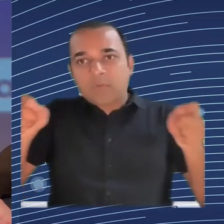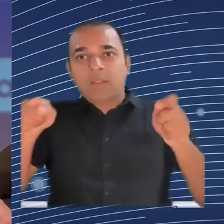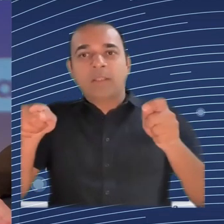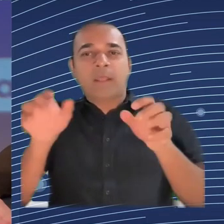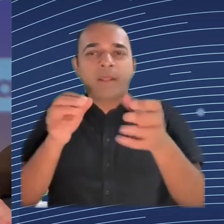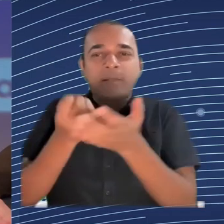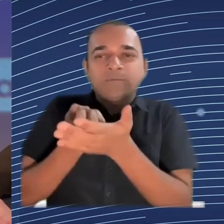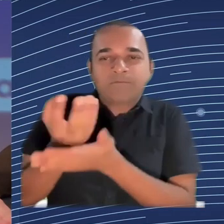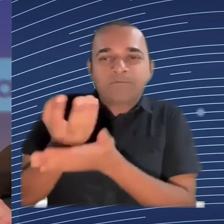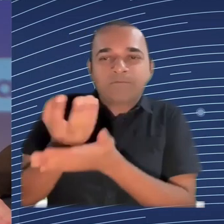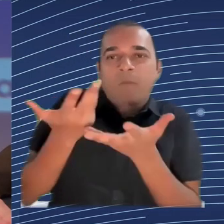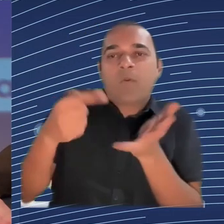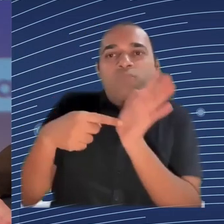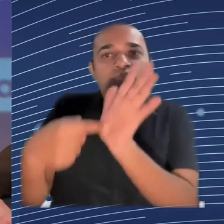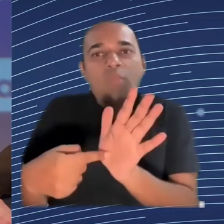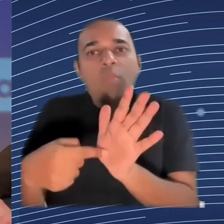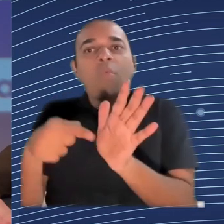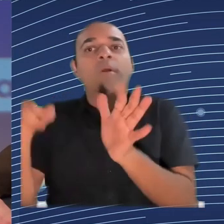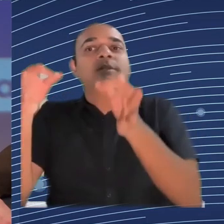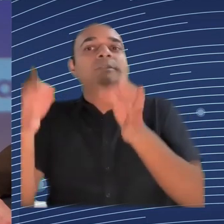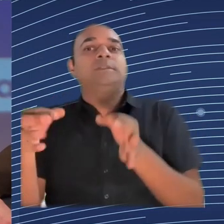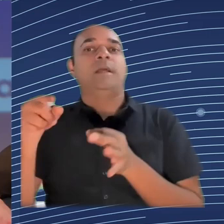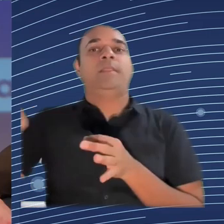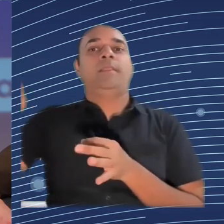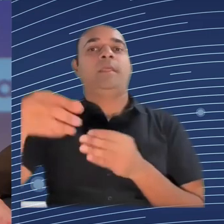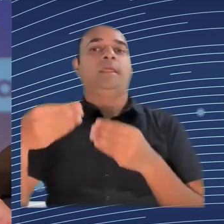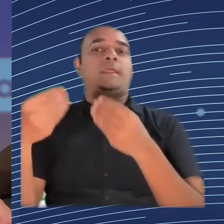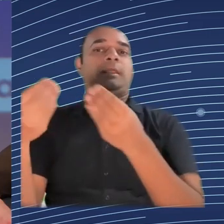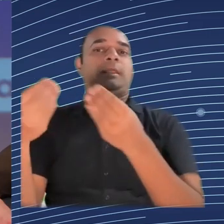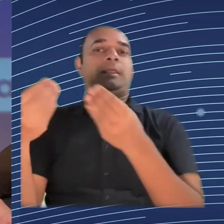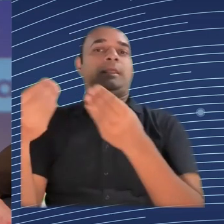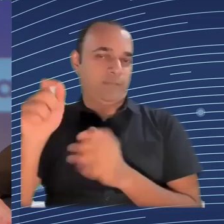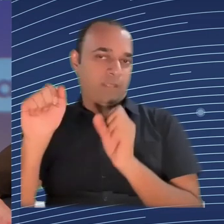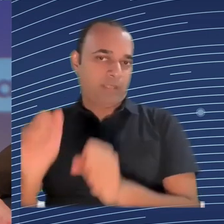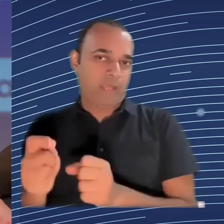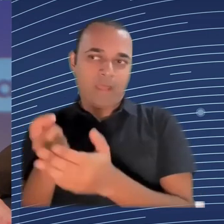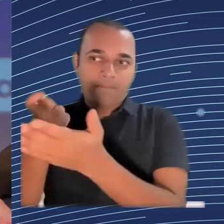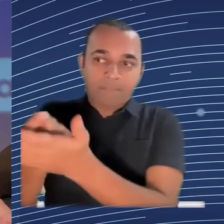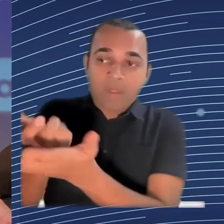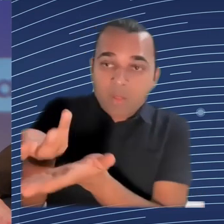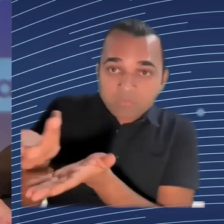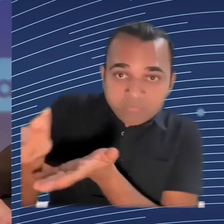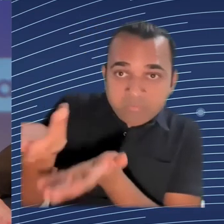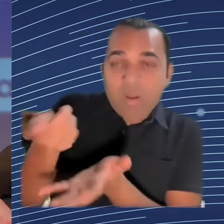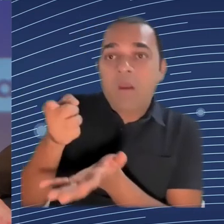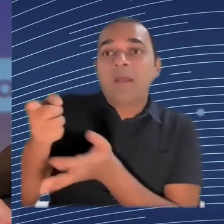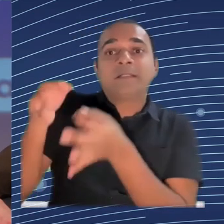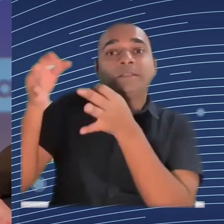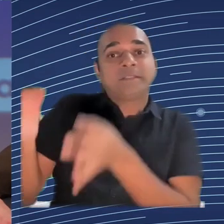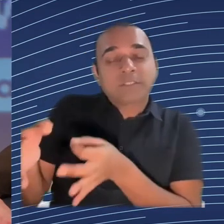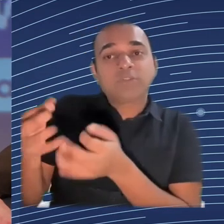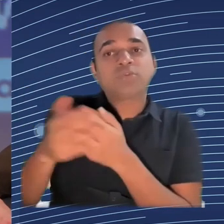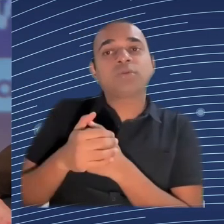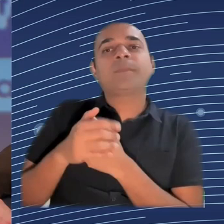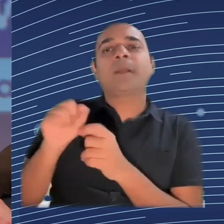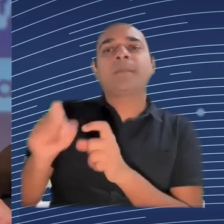companies' hands are fully tied, ever, because they are the ones to decide how the product is going to be integrated in the company. Thank